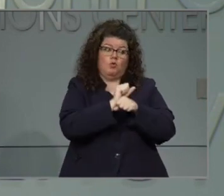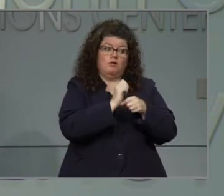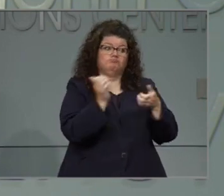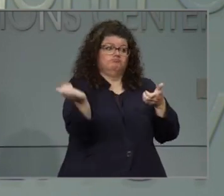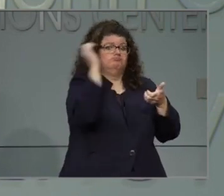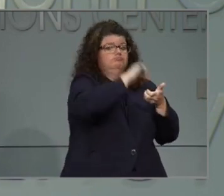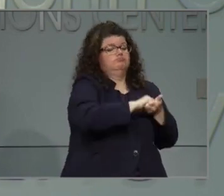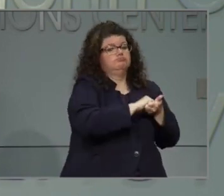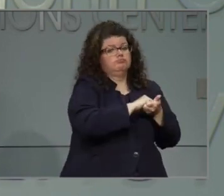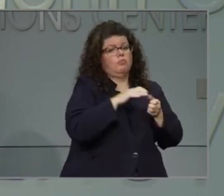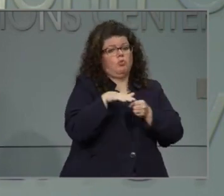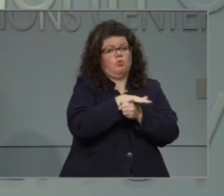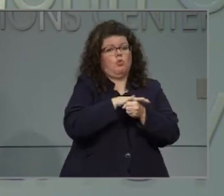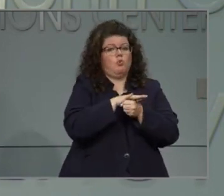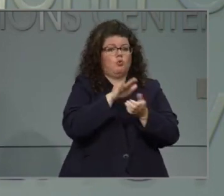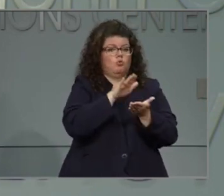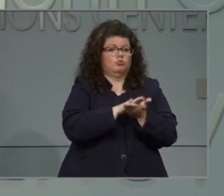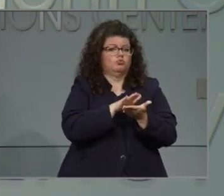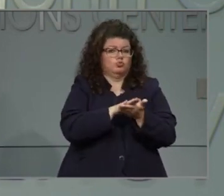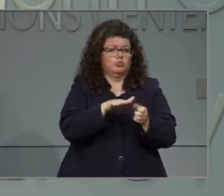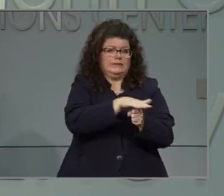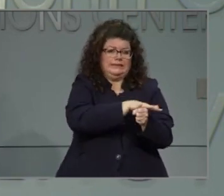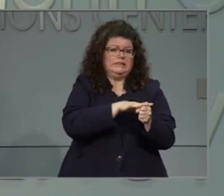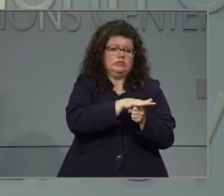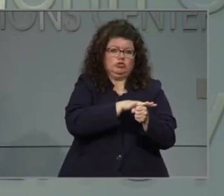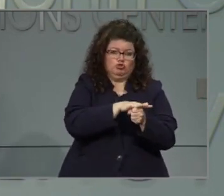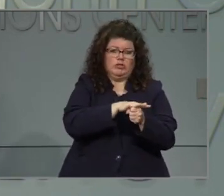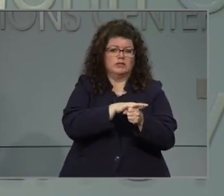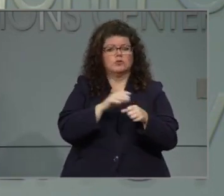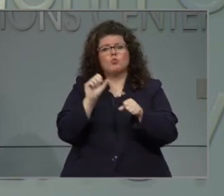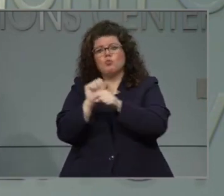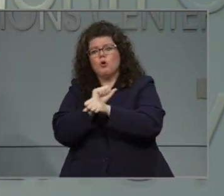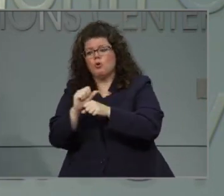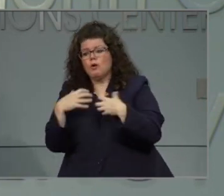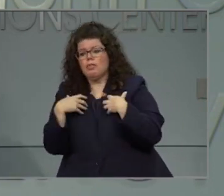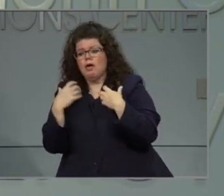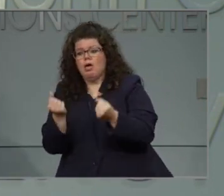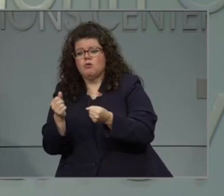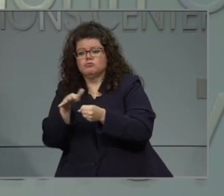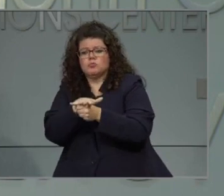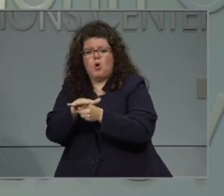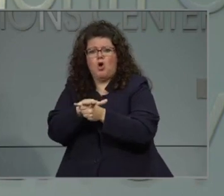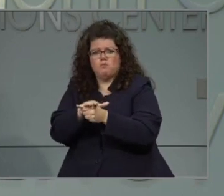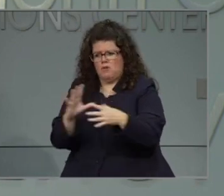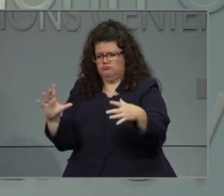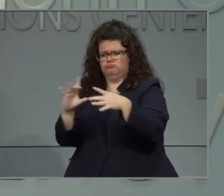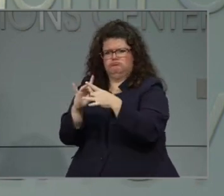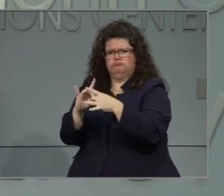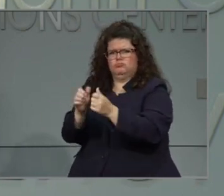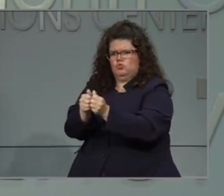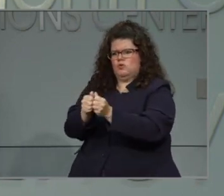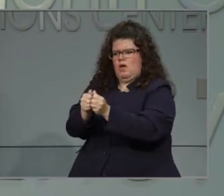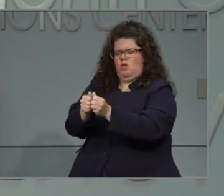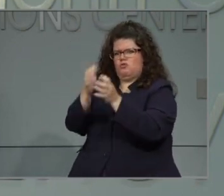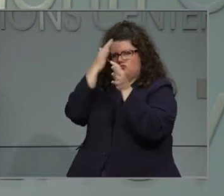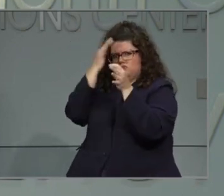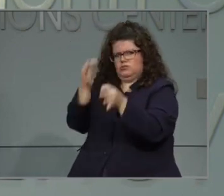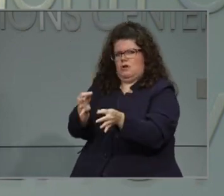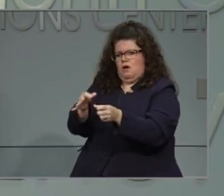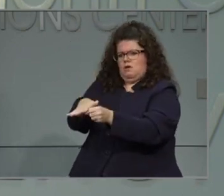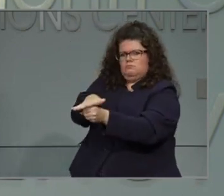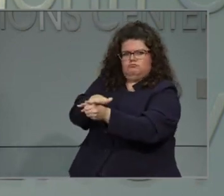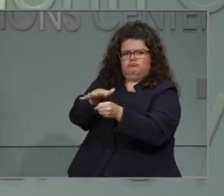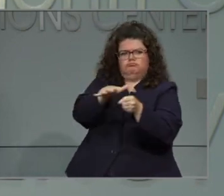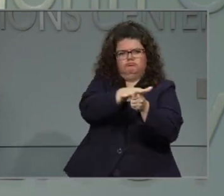help provide them data and working with their local health departments so that they know the particular metrics and data in their own districts,